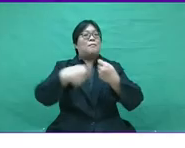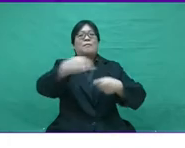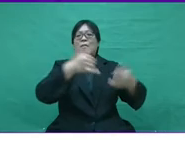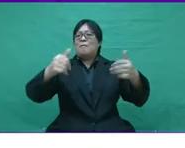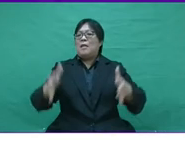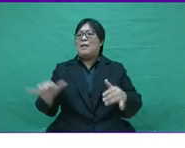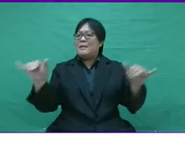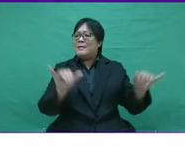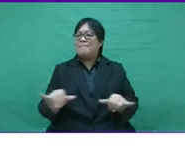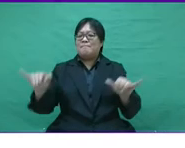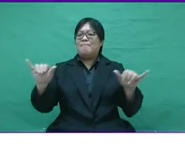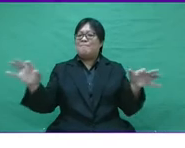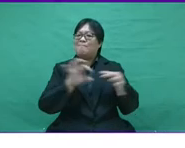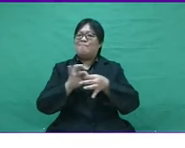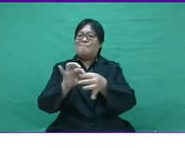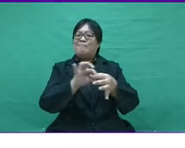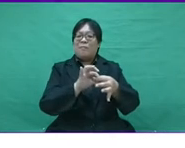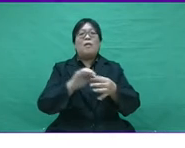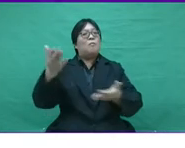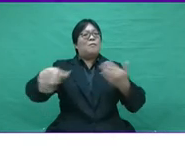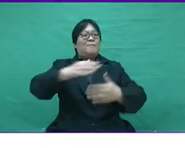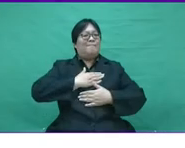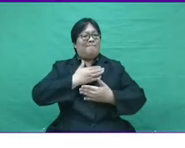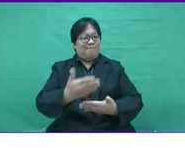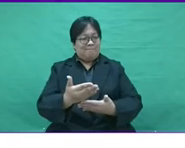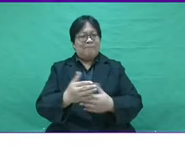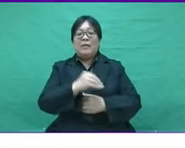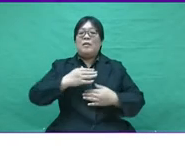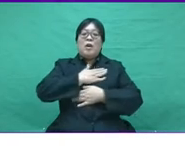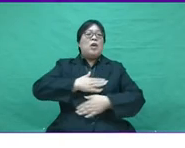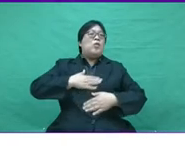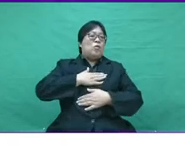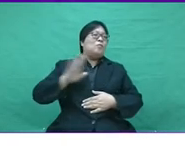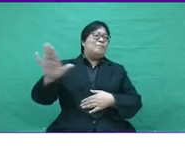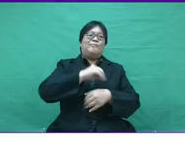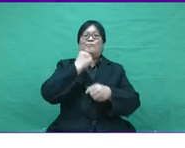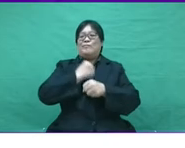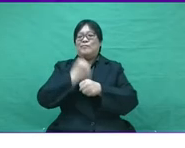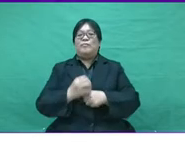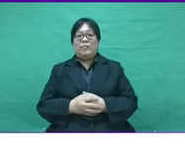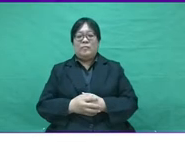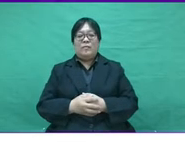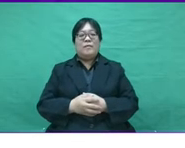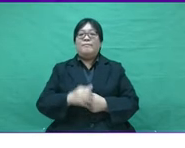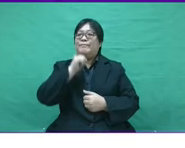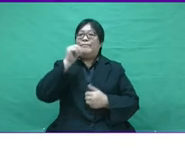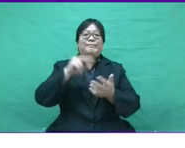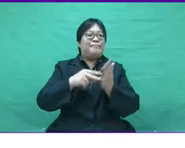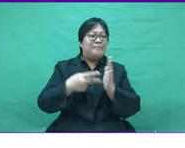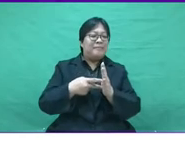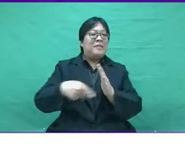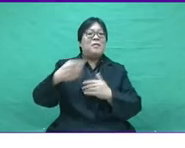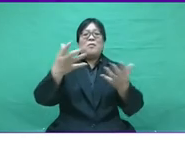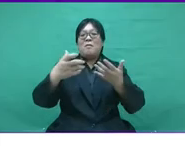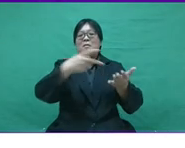while your team's work-life may be dedicated and enjoy